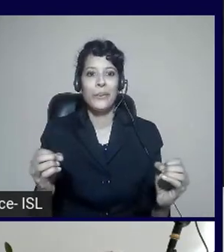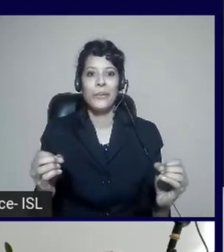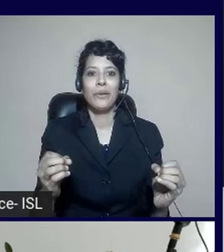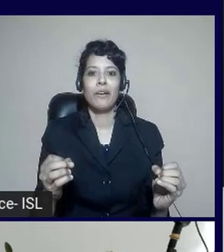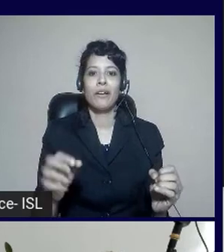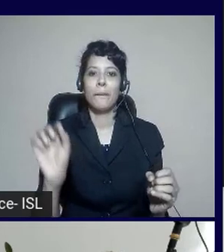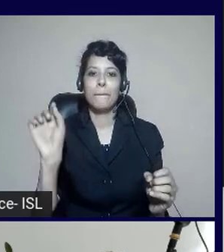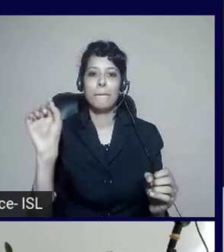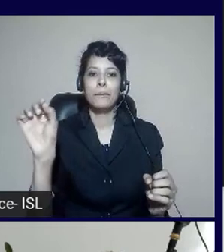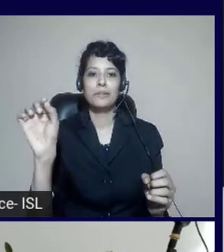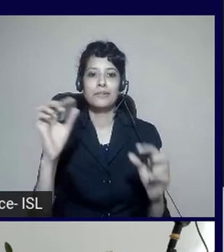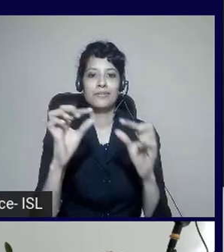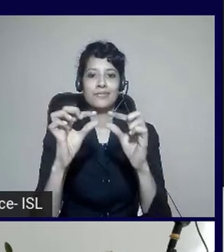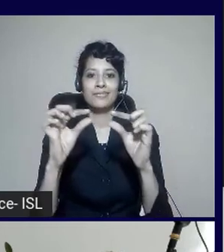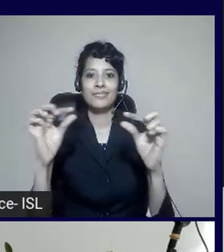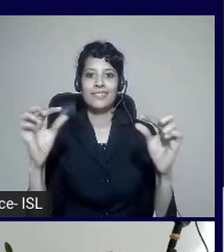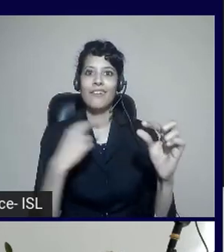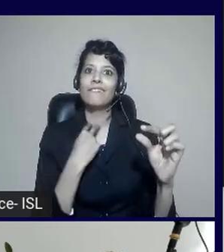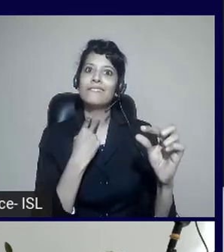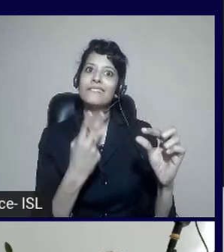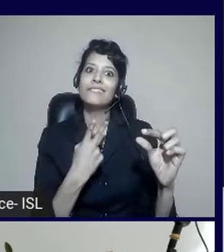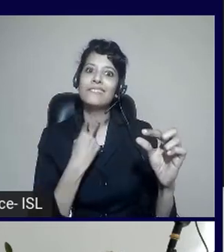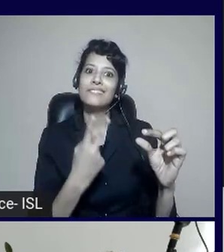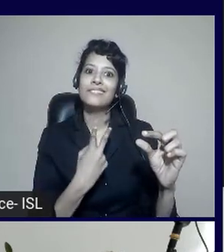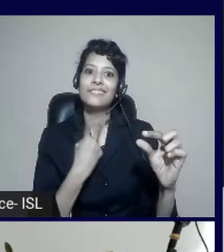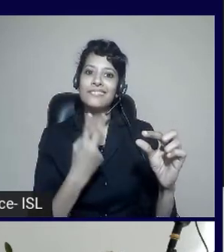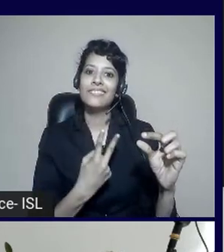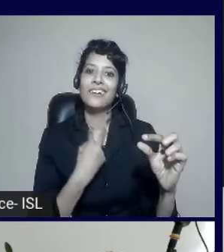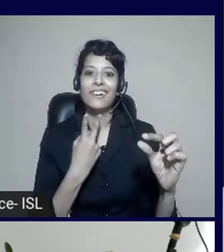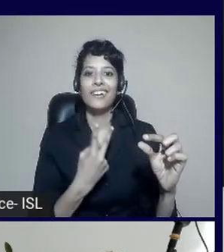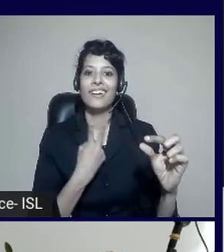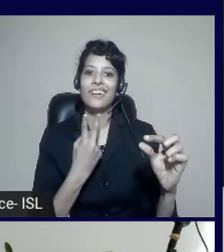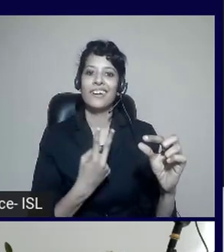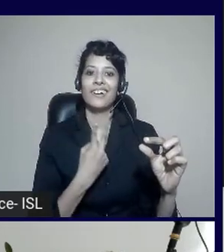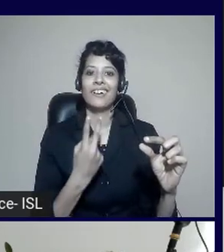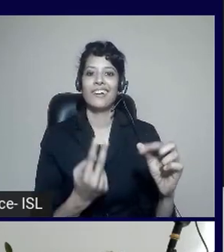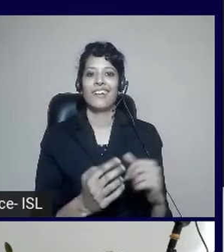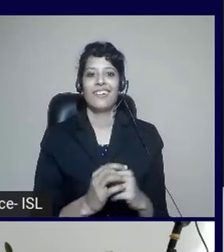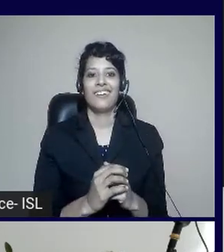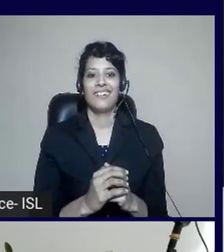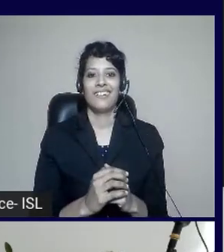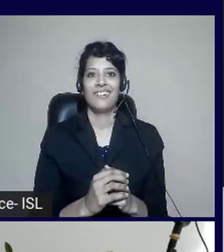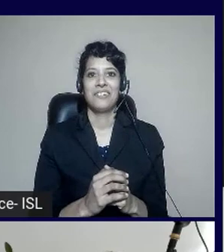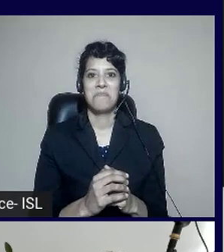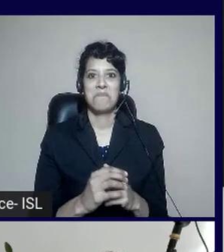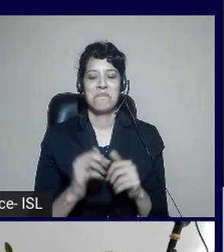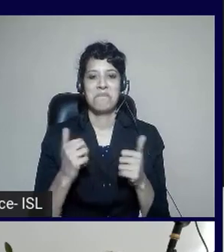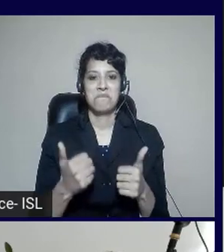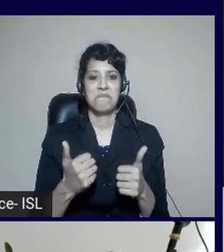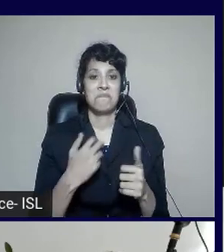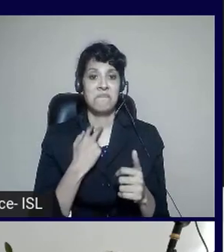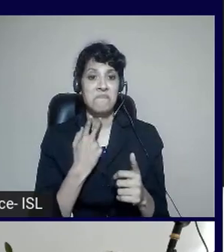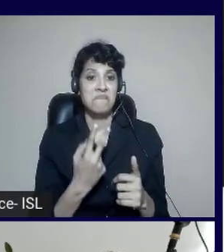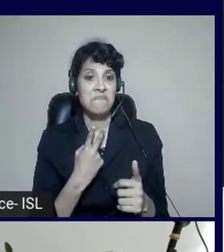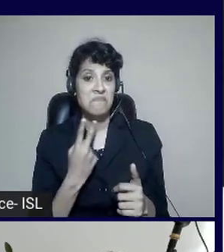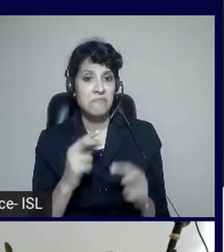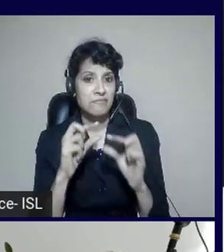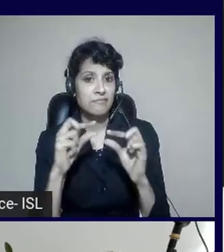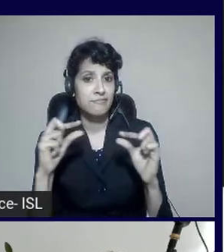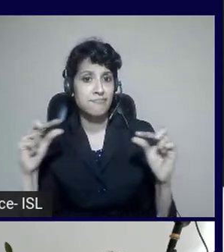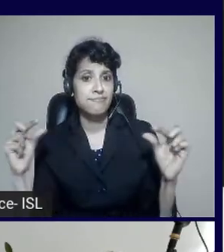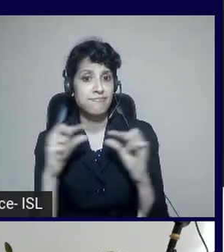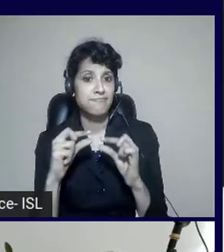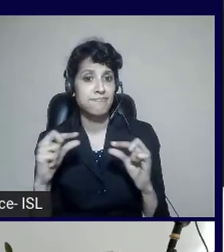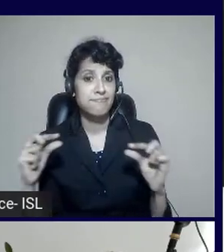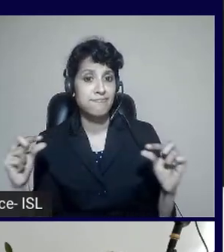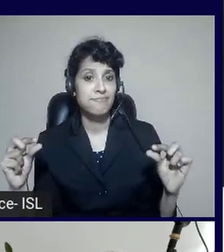Times Kam Se Kam Padhne Waale Drishne Samagri Dikhata Hai. Times Aam Toor Par. Or into